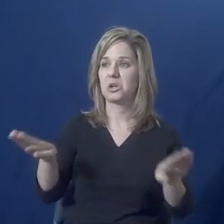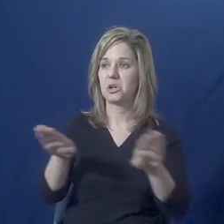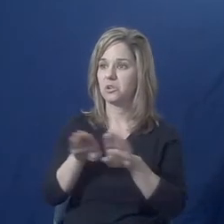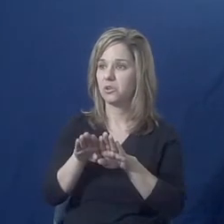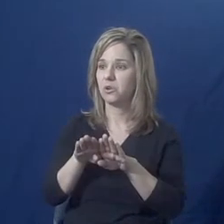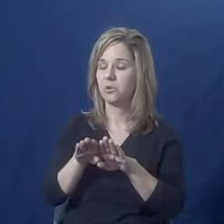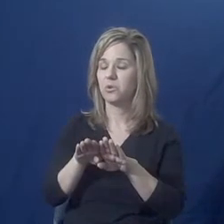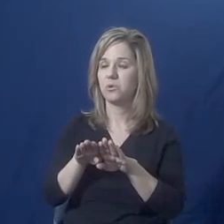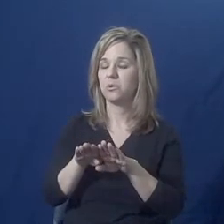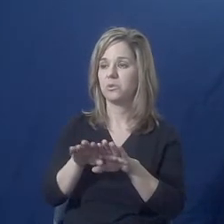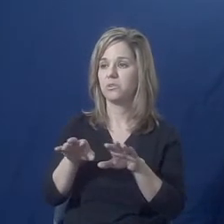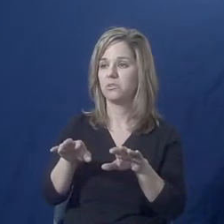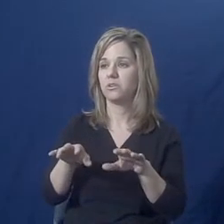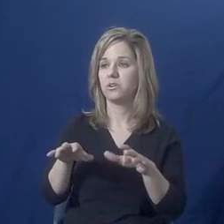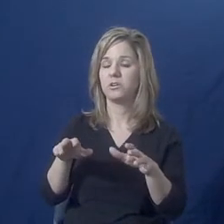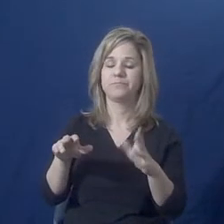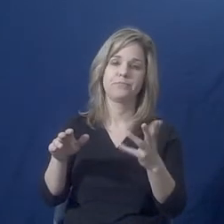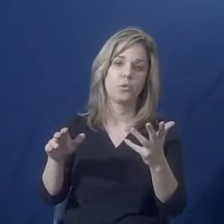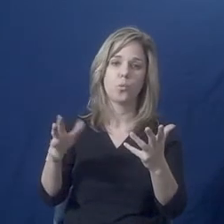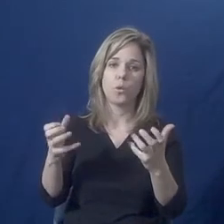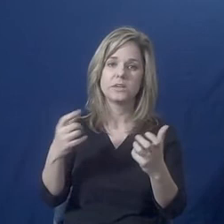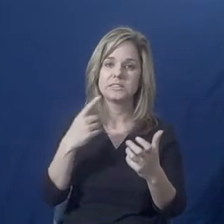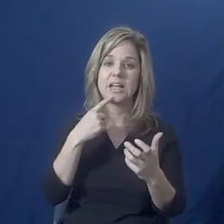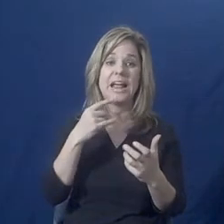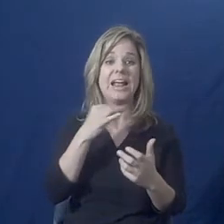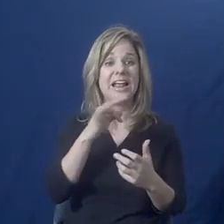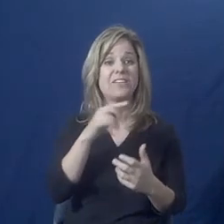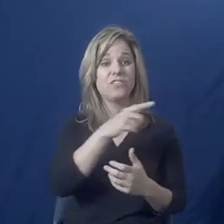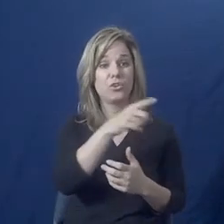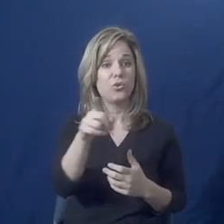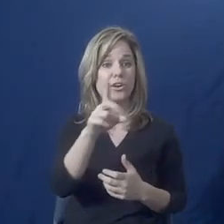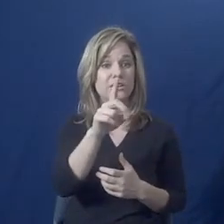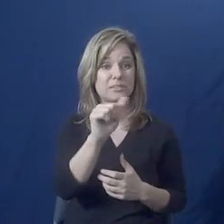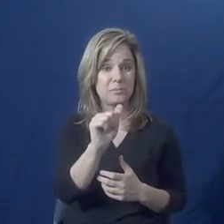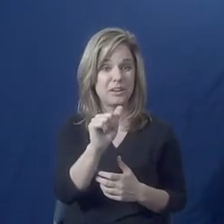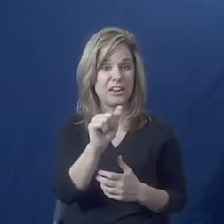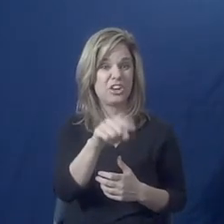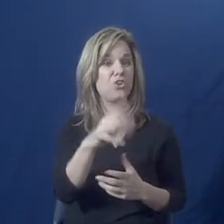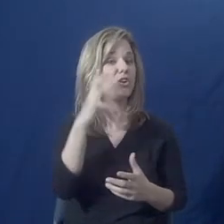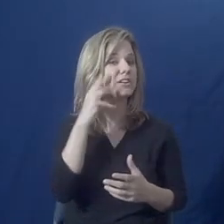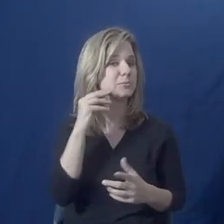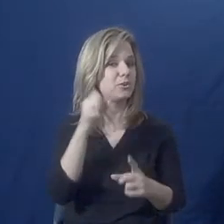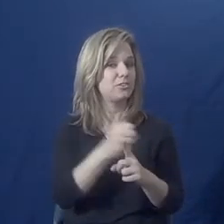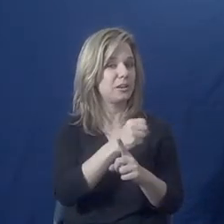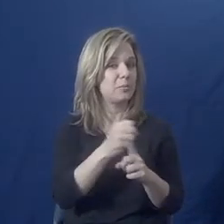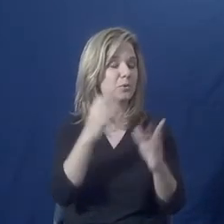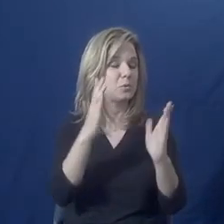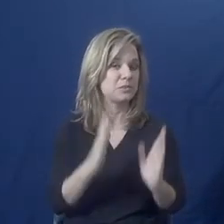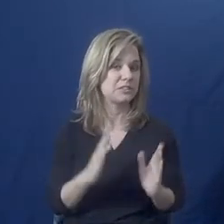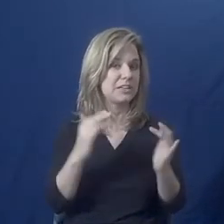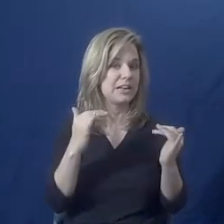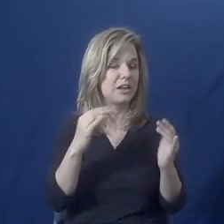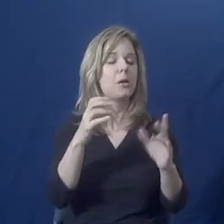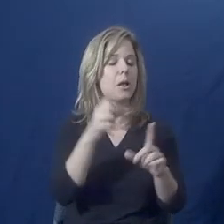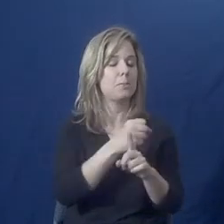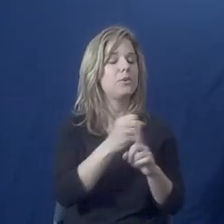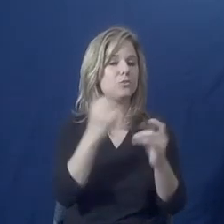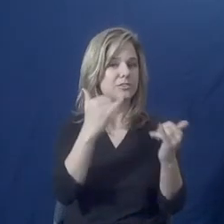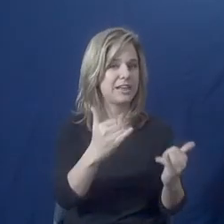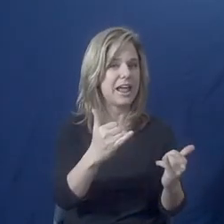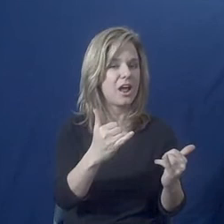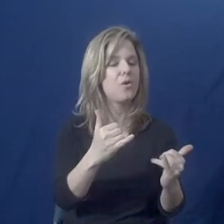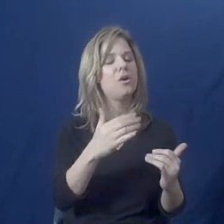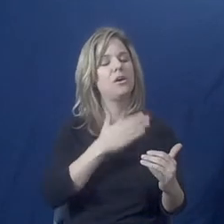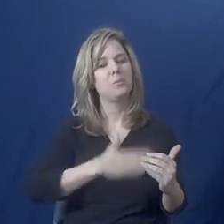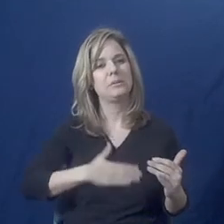disability that is, you know, being abused, we encourage you to reach out for help. There are a number of